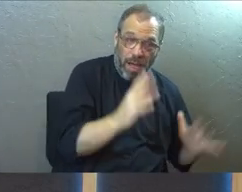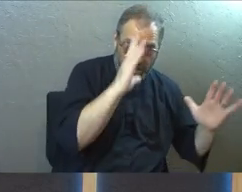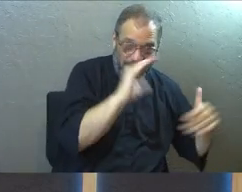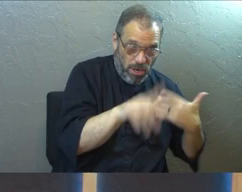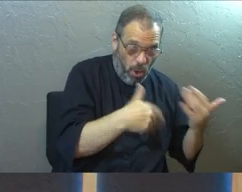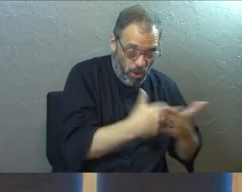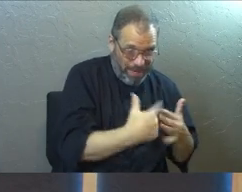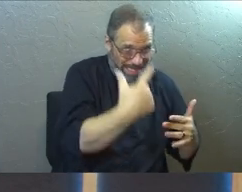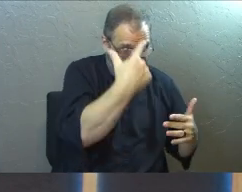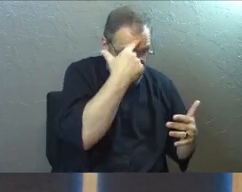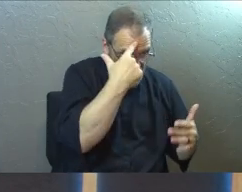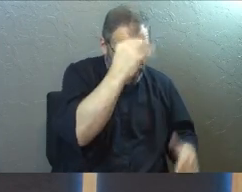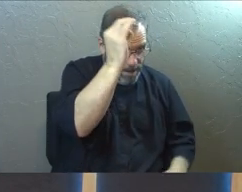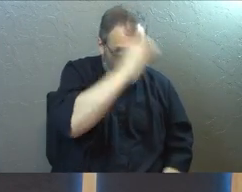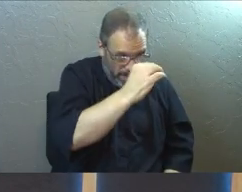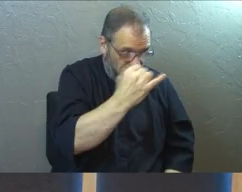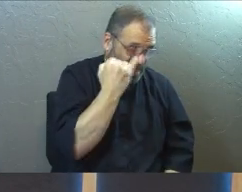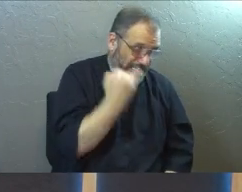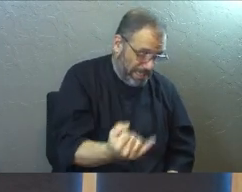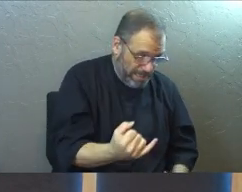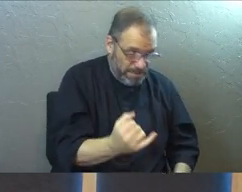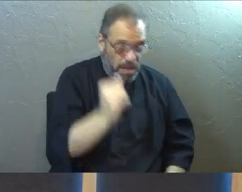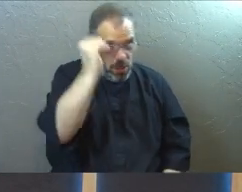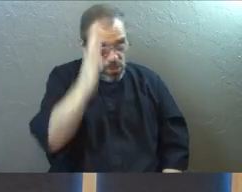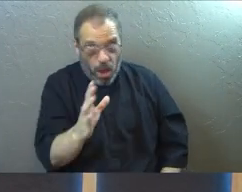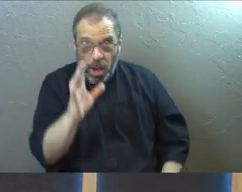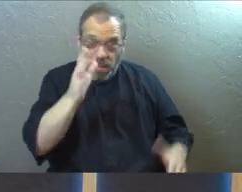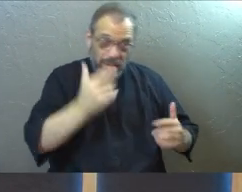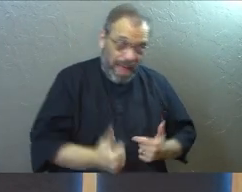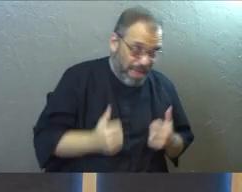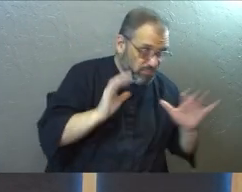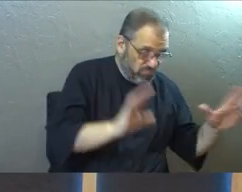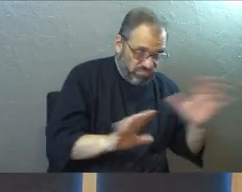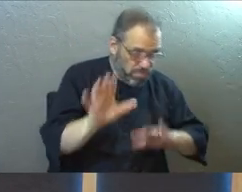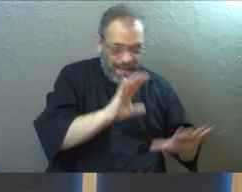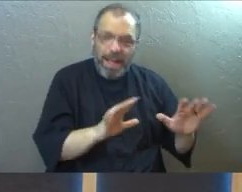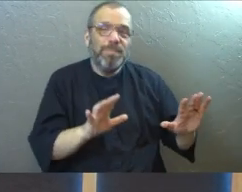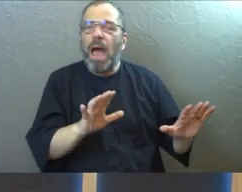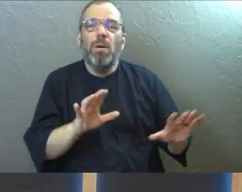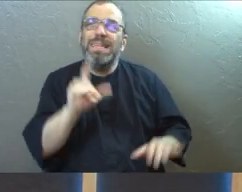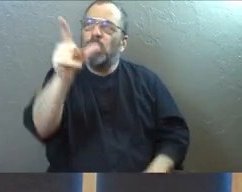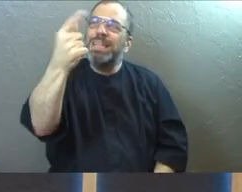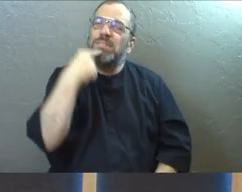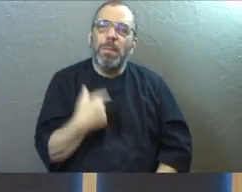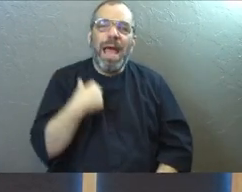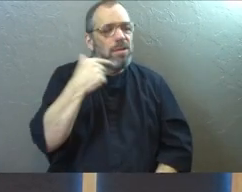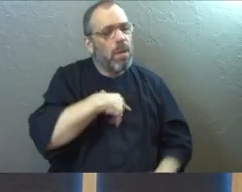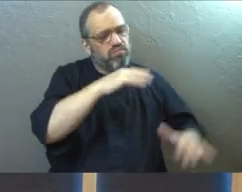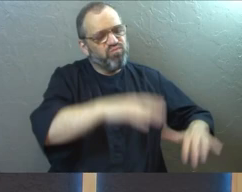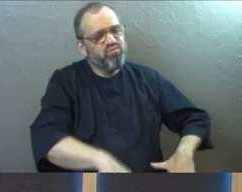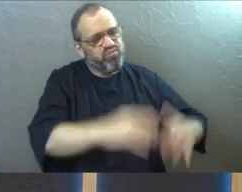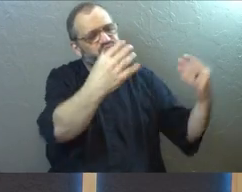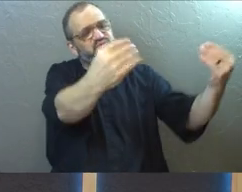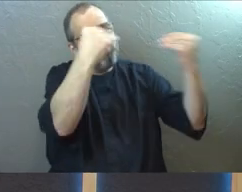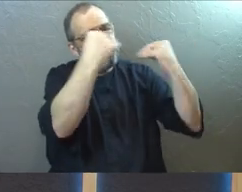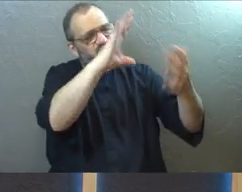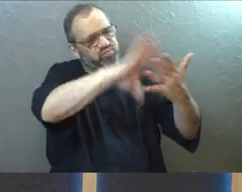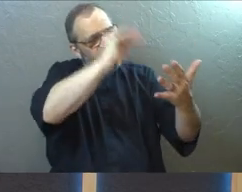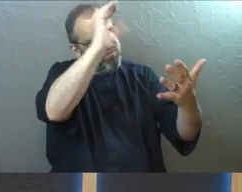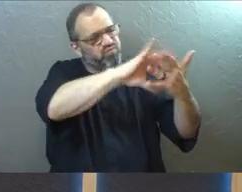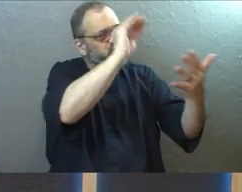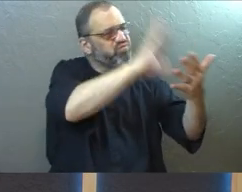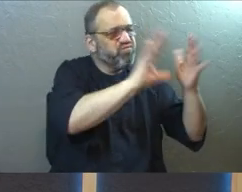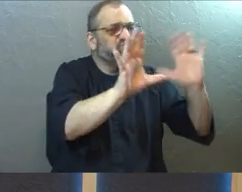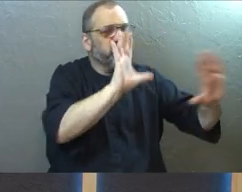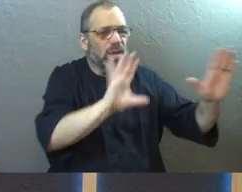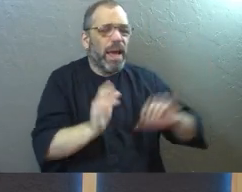I have all these thoughts and opinions and ideas about who God is and how life works. And it's not because it's what he said, it's what I've just grown up around. And so